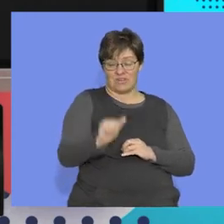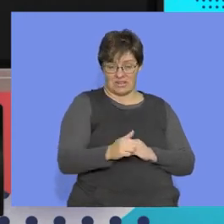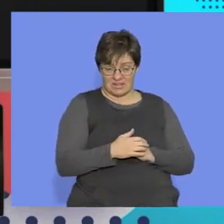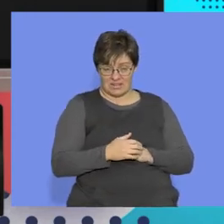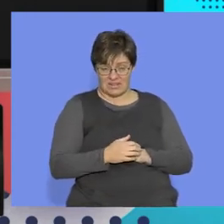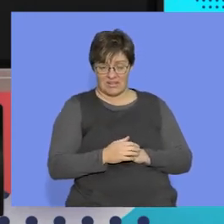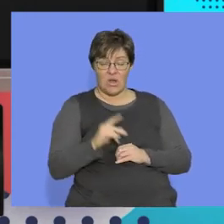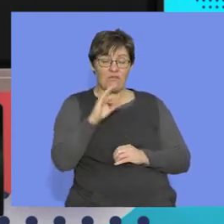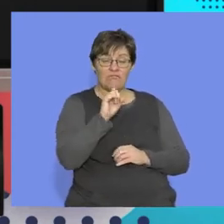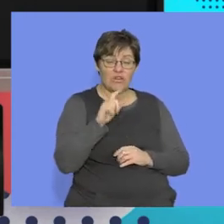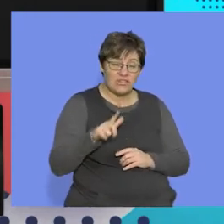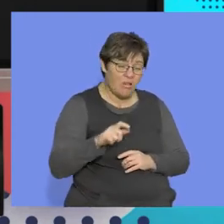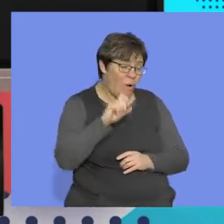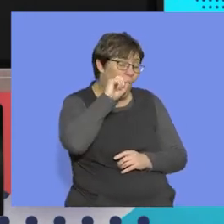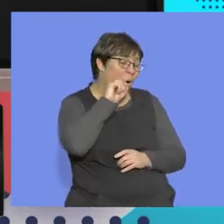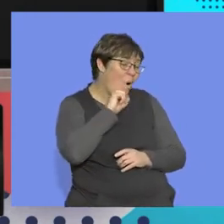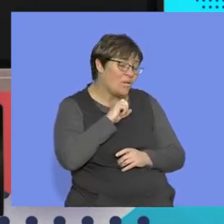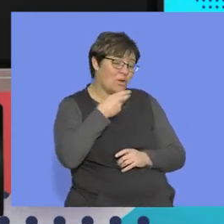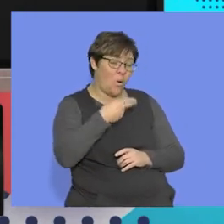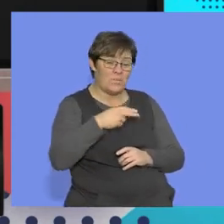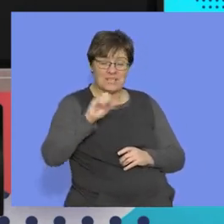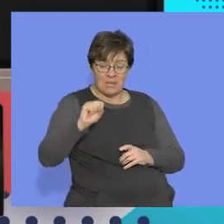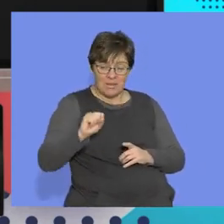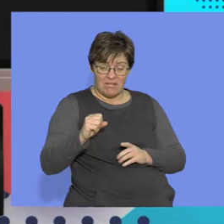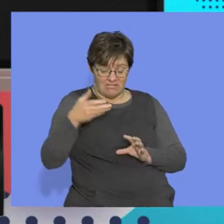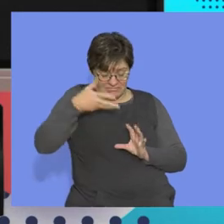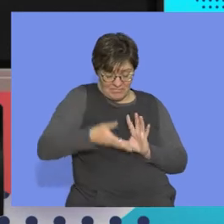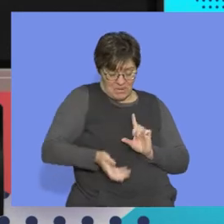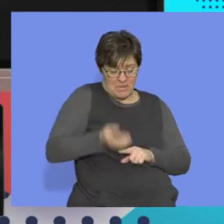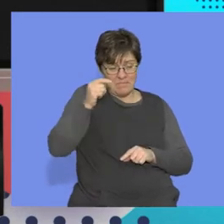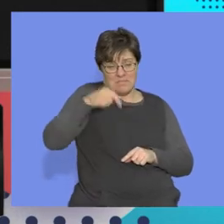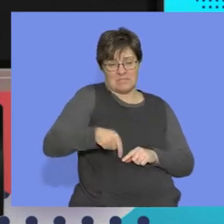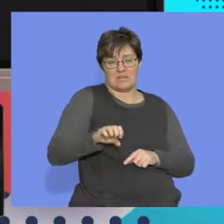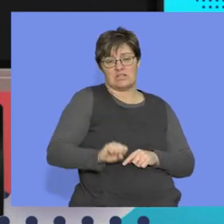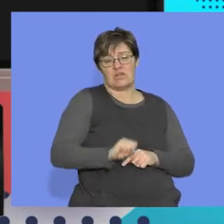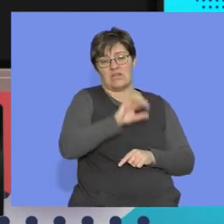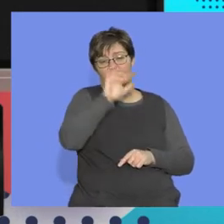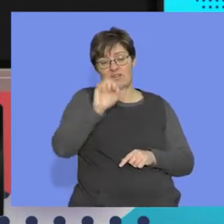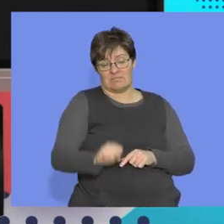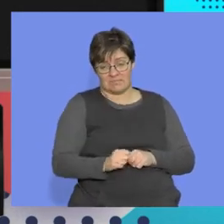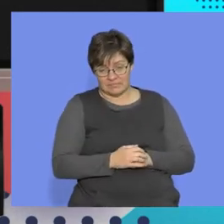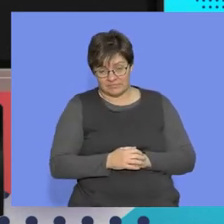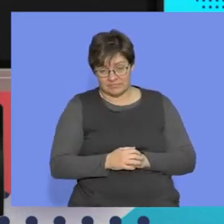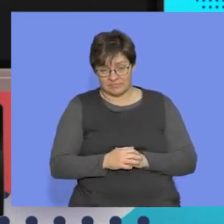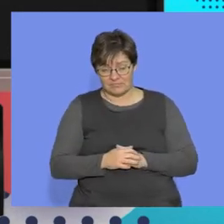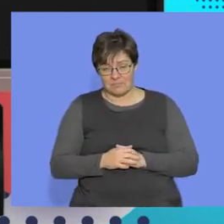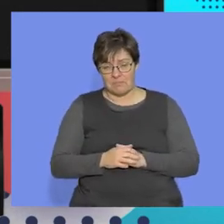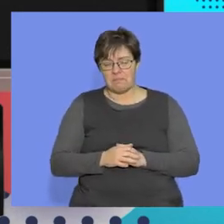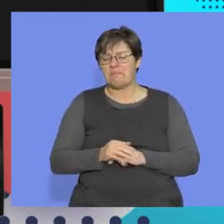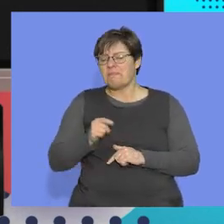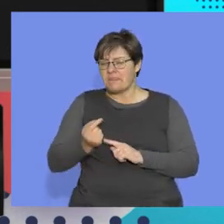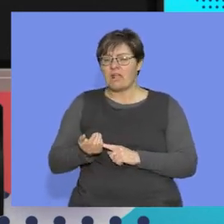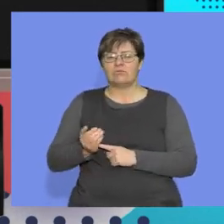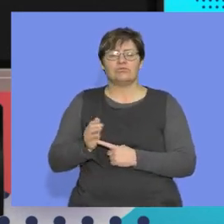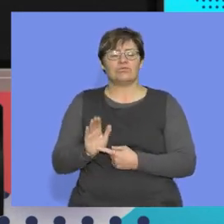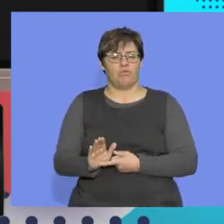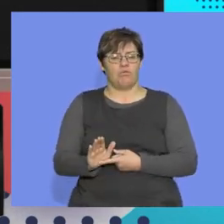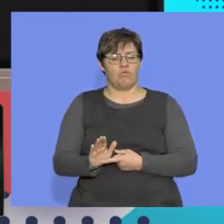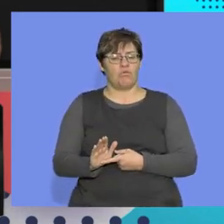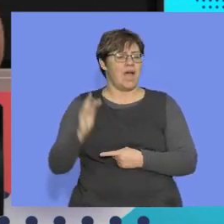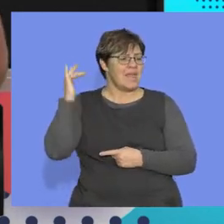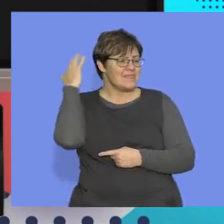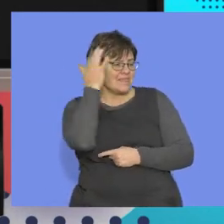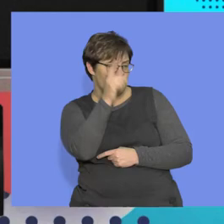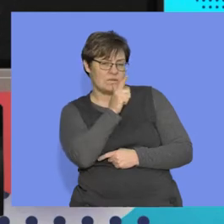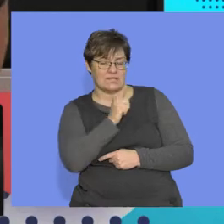Africa, the fossils, the oldest homo sapien fossils here in Africa, right, so that shows